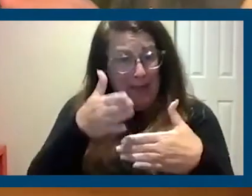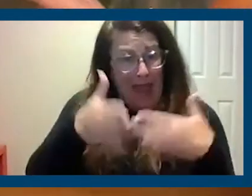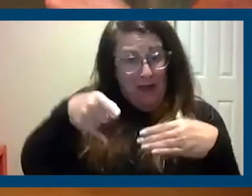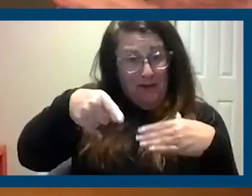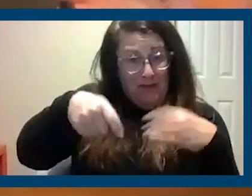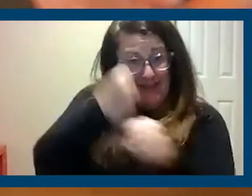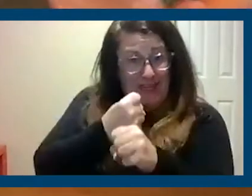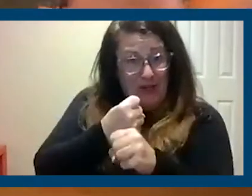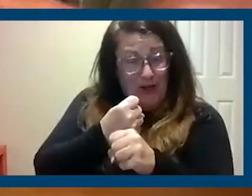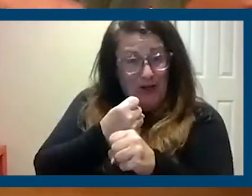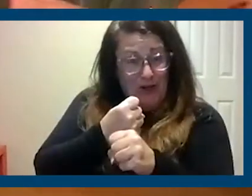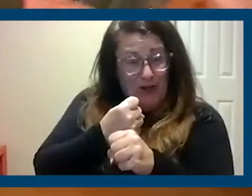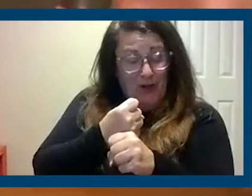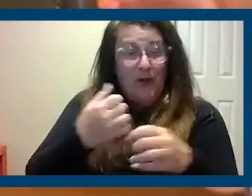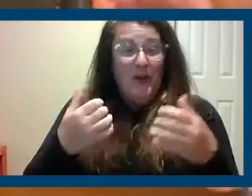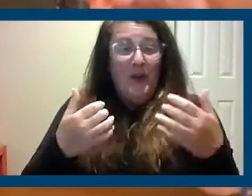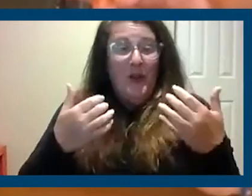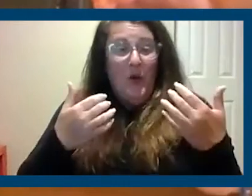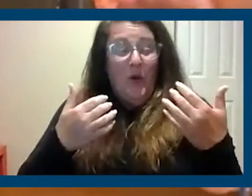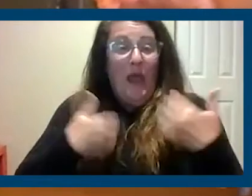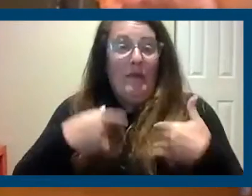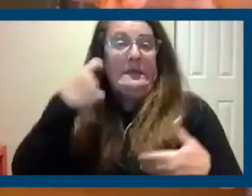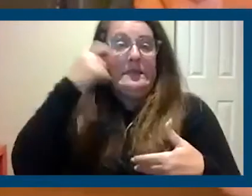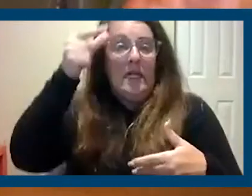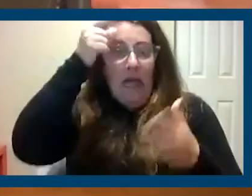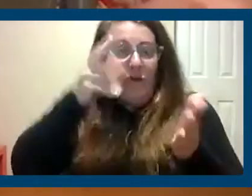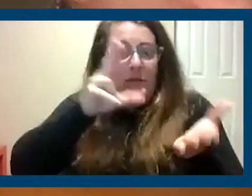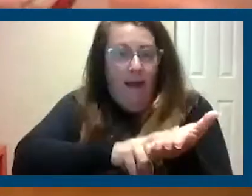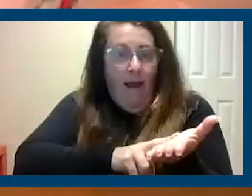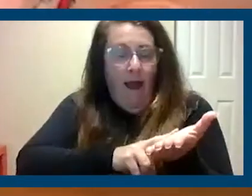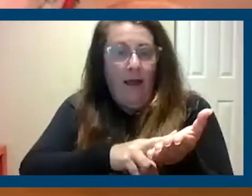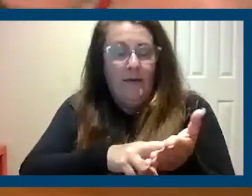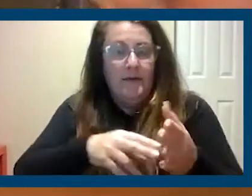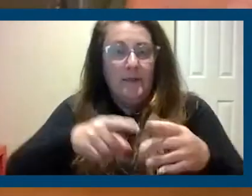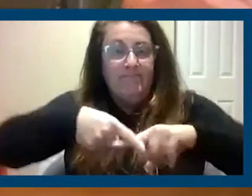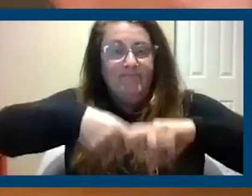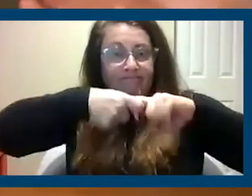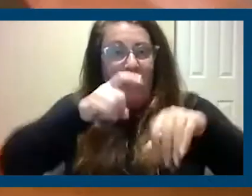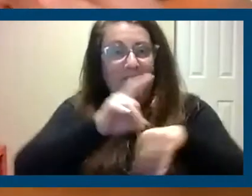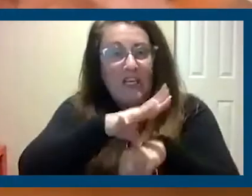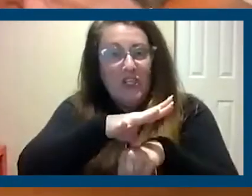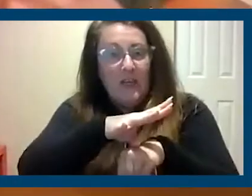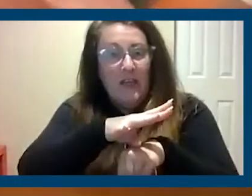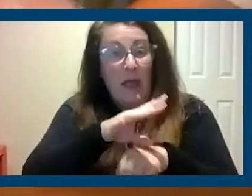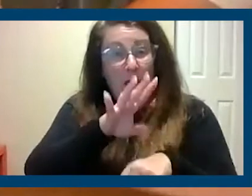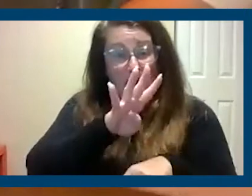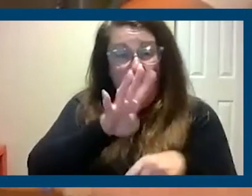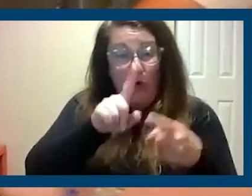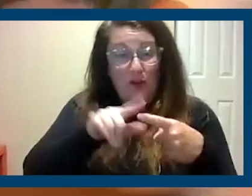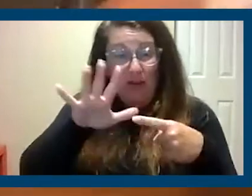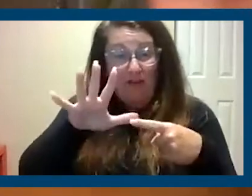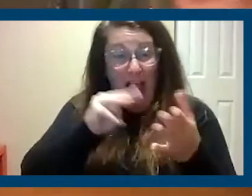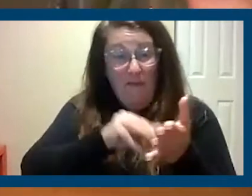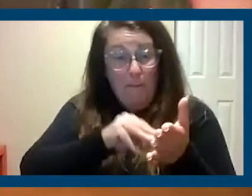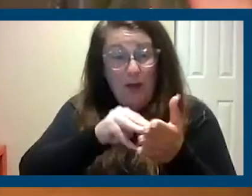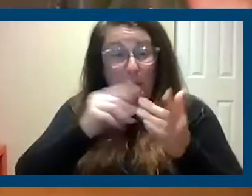thankfully, we got a short reprieve on the eviction moratorium. But it was forecasted that four to five million people would be living on the